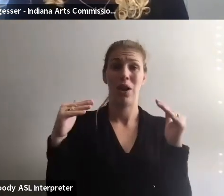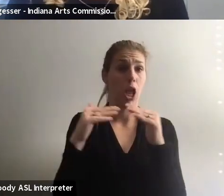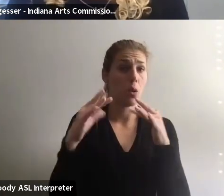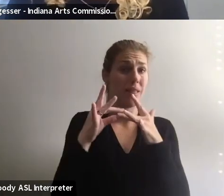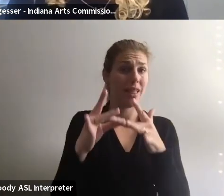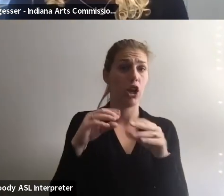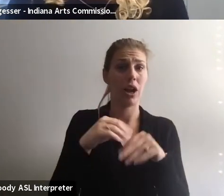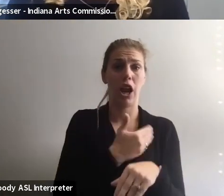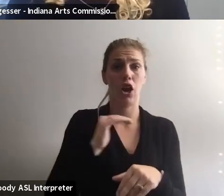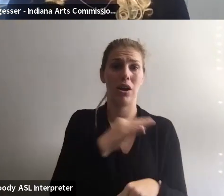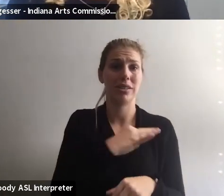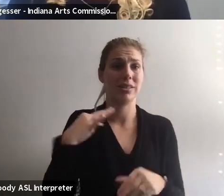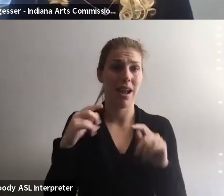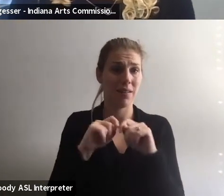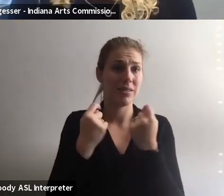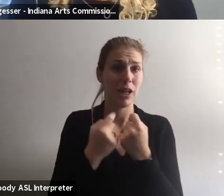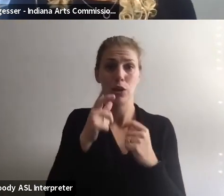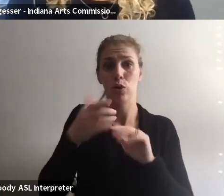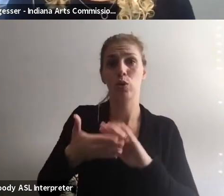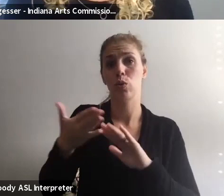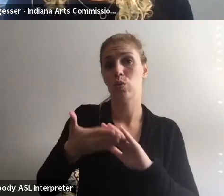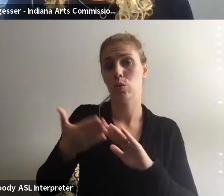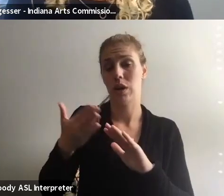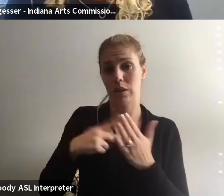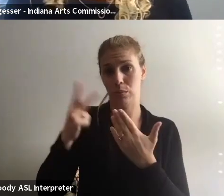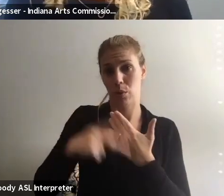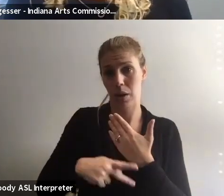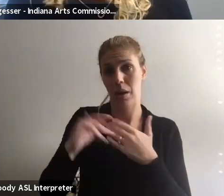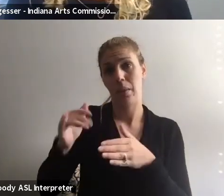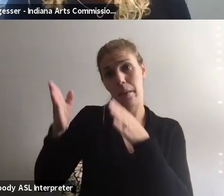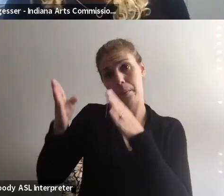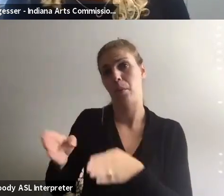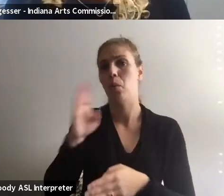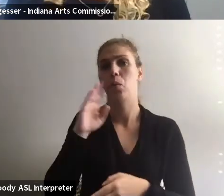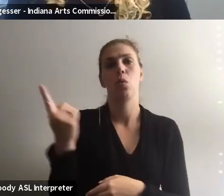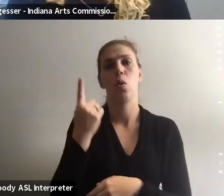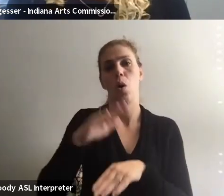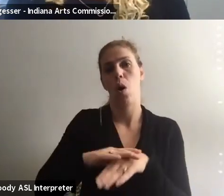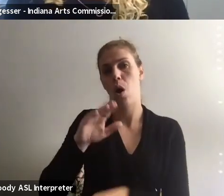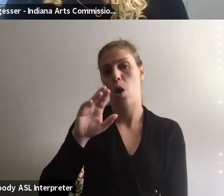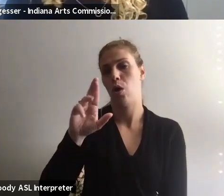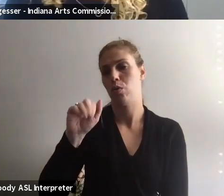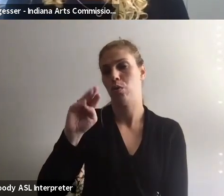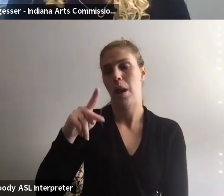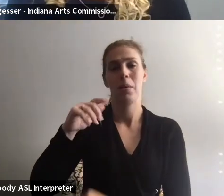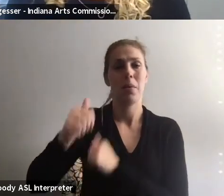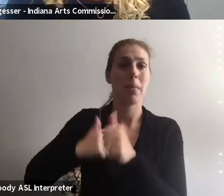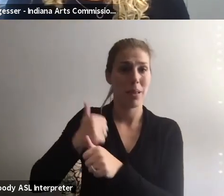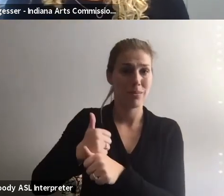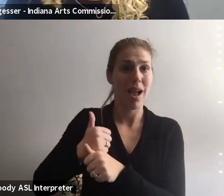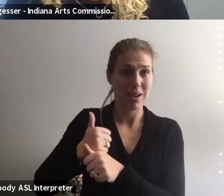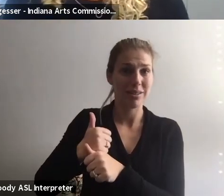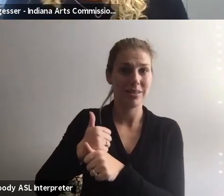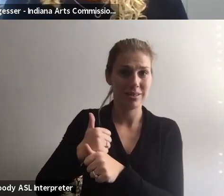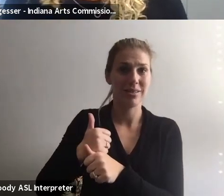kind of staff team that runs the program. Um, that person will always be an OnRamp alumni, alumnus, uh,